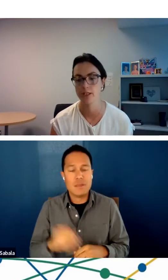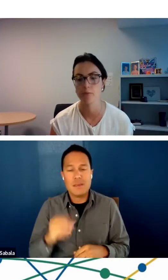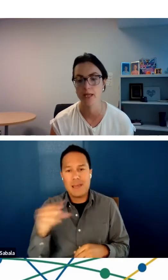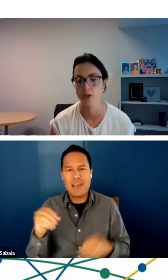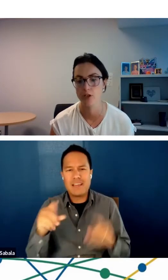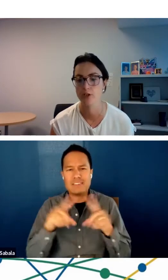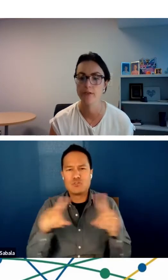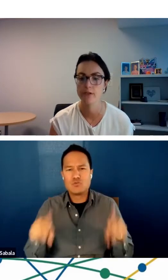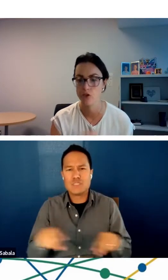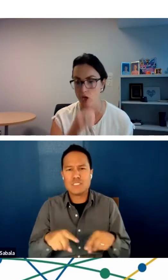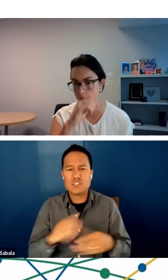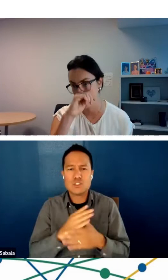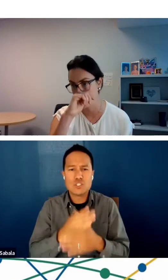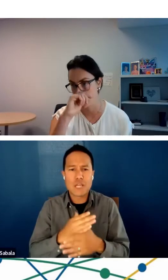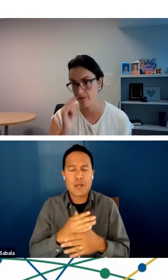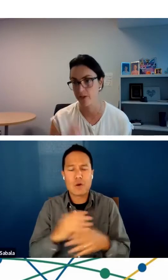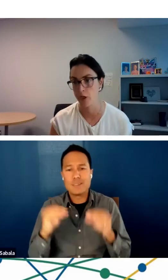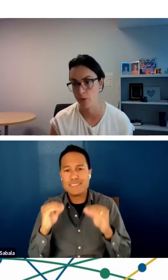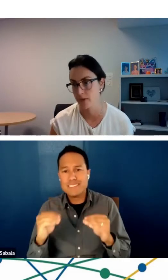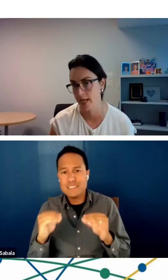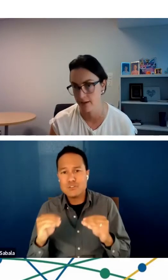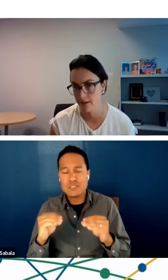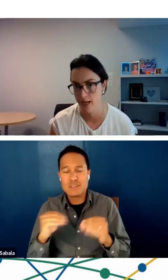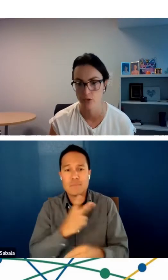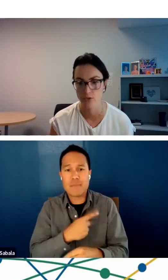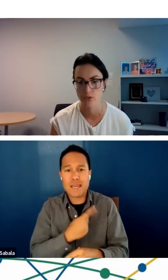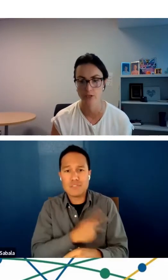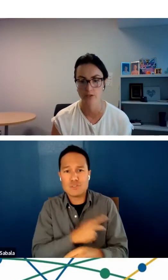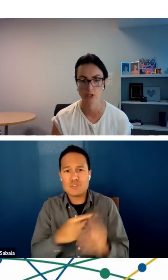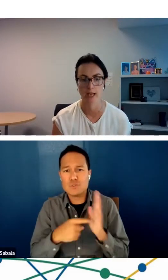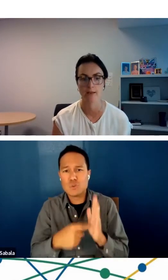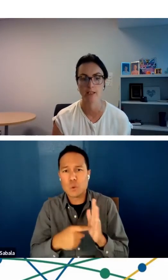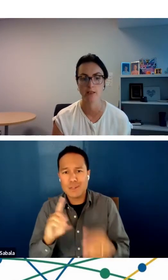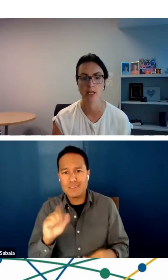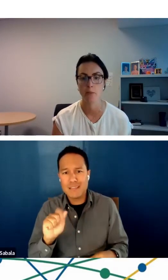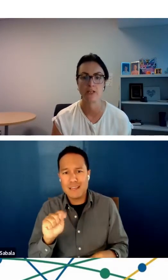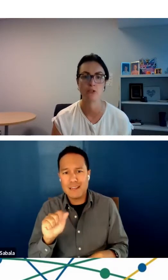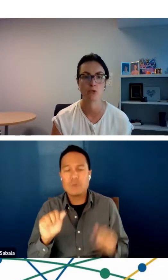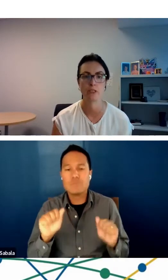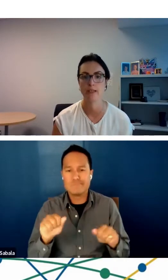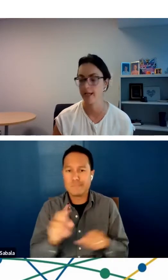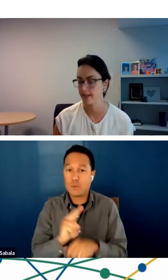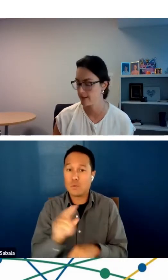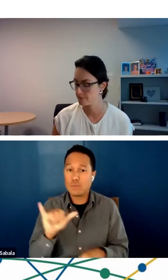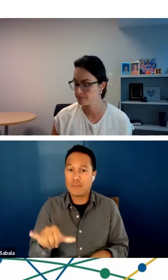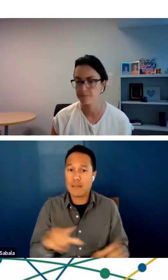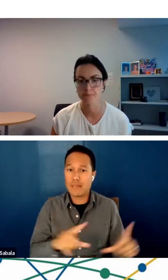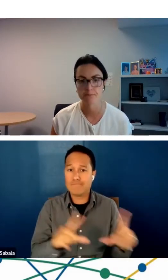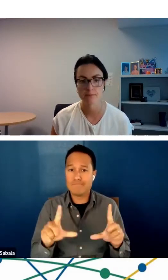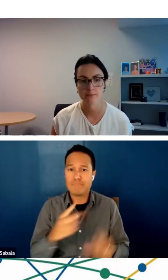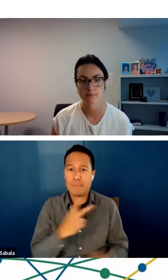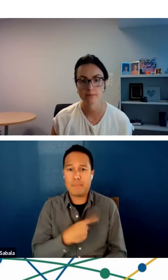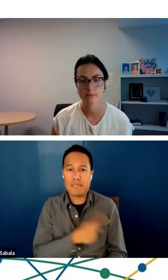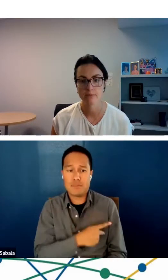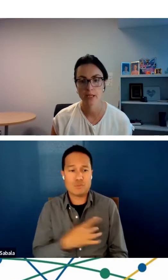also teaching the patient or even showing them some of their own data. I've used this functionality and patients really like it.